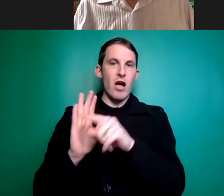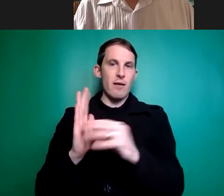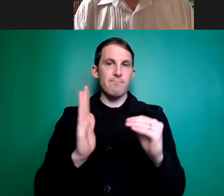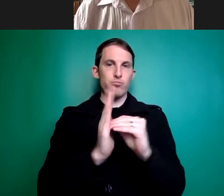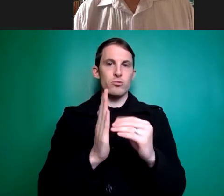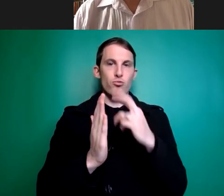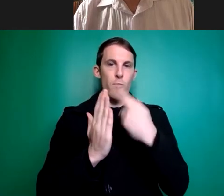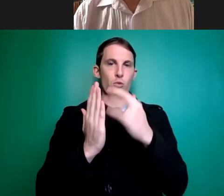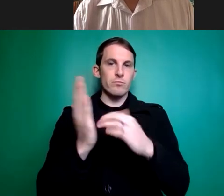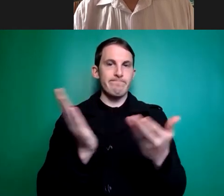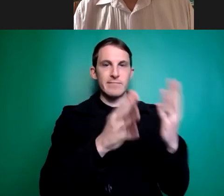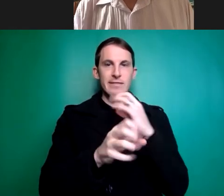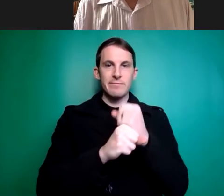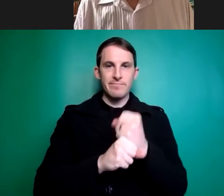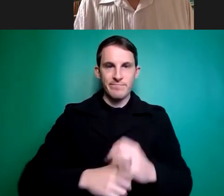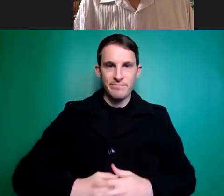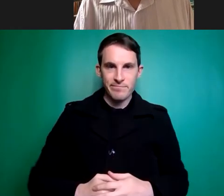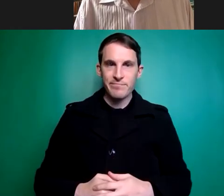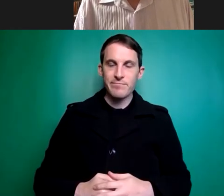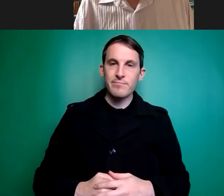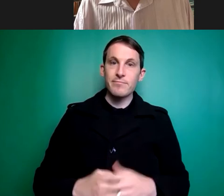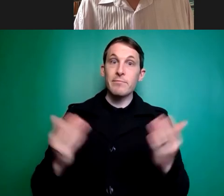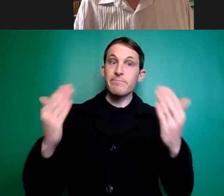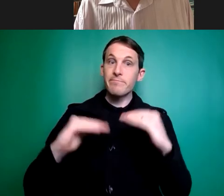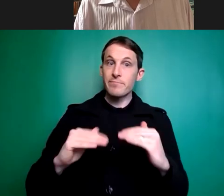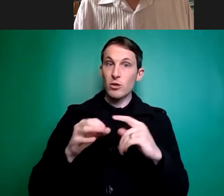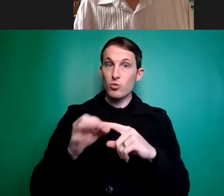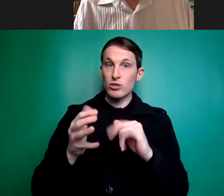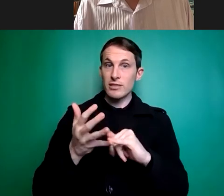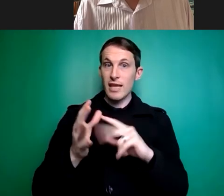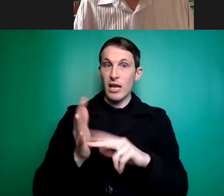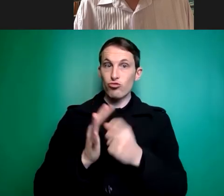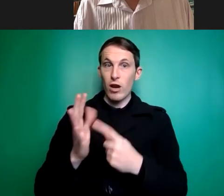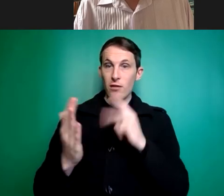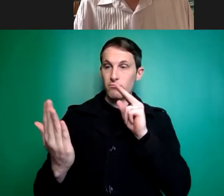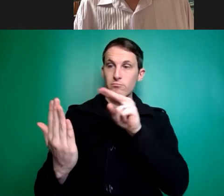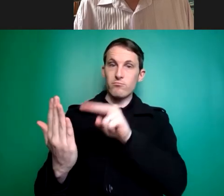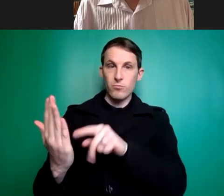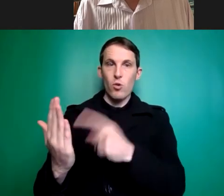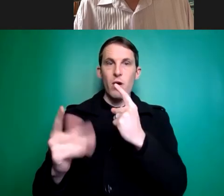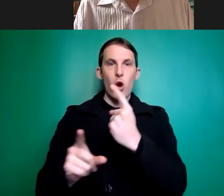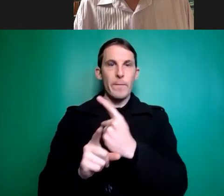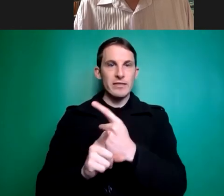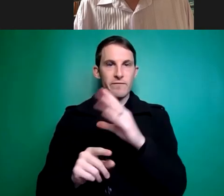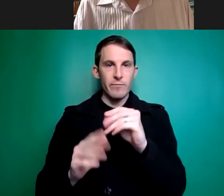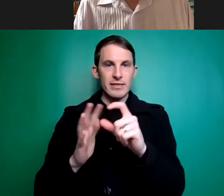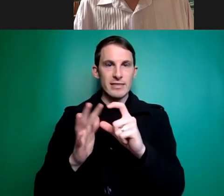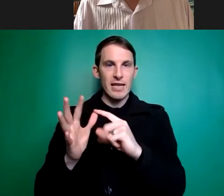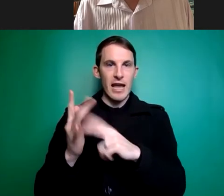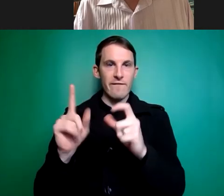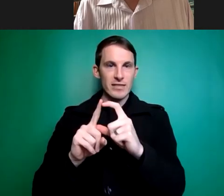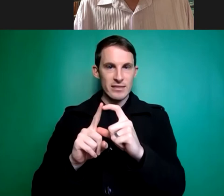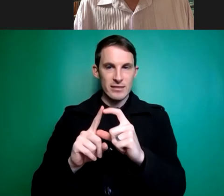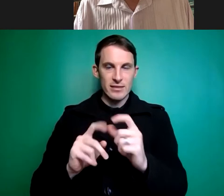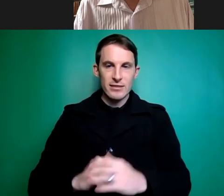thanks lauren sandra uh just a reflection here that's come through just now from uh david napier